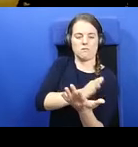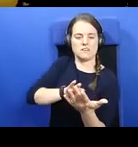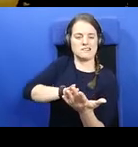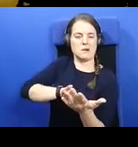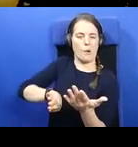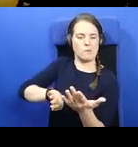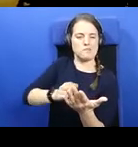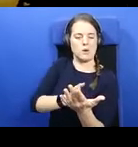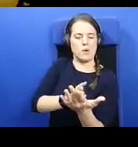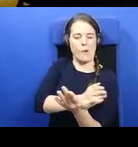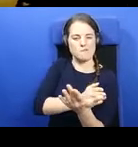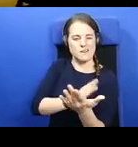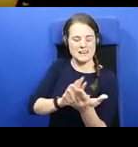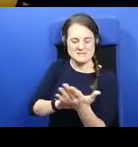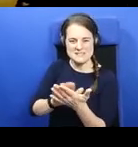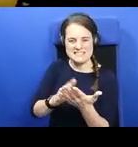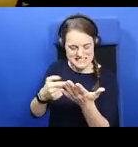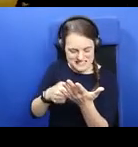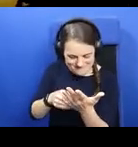that we don't have more.